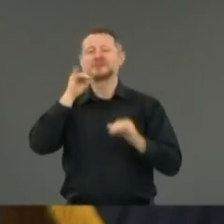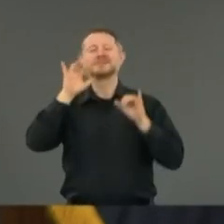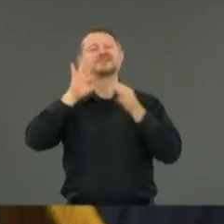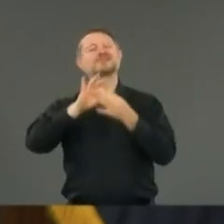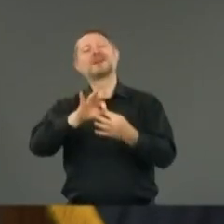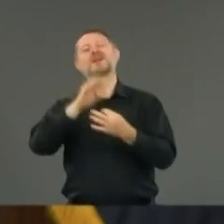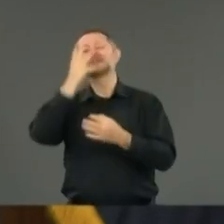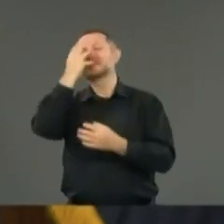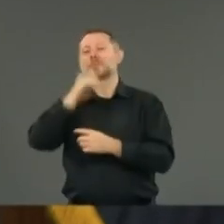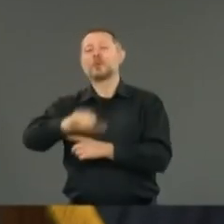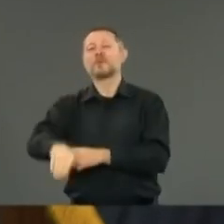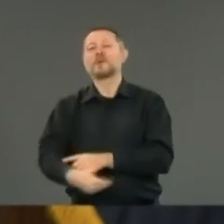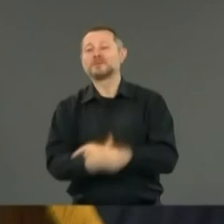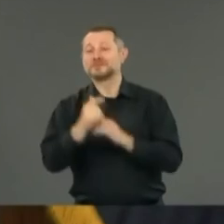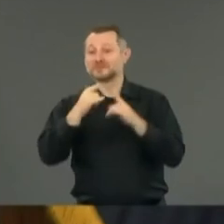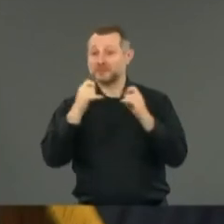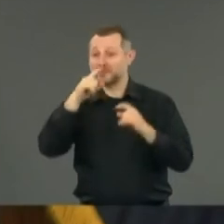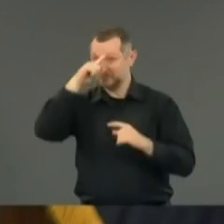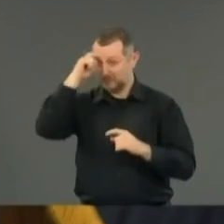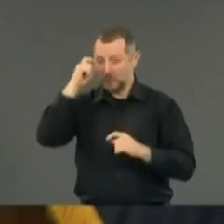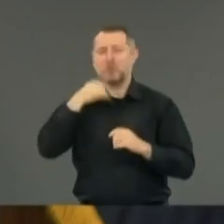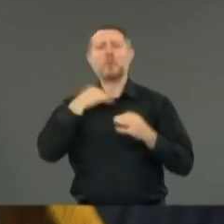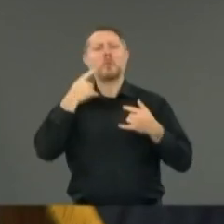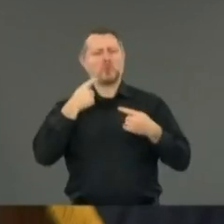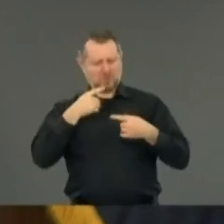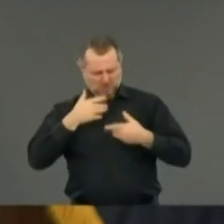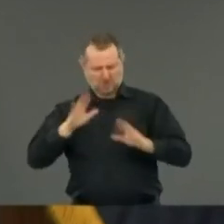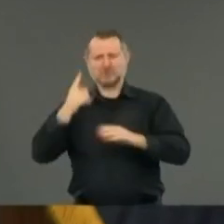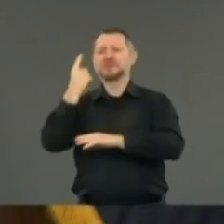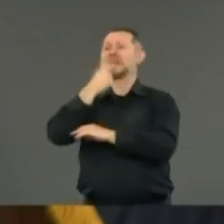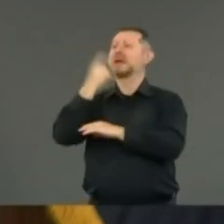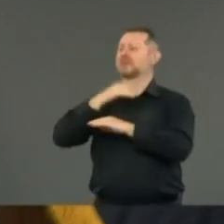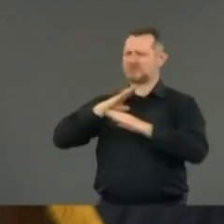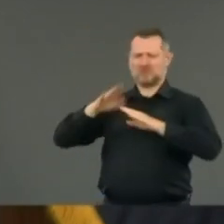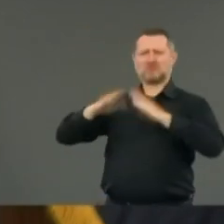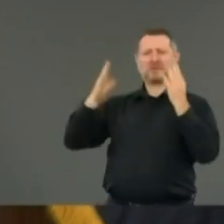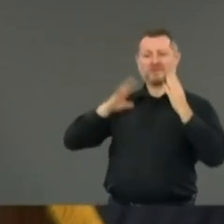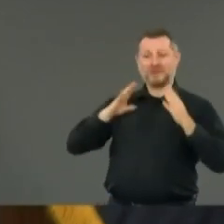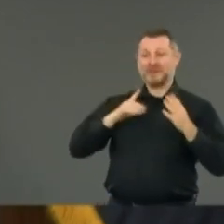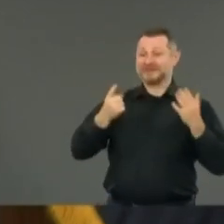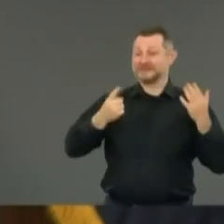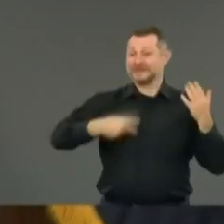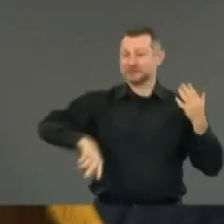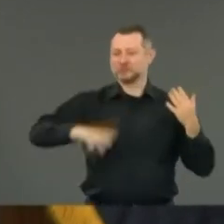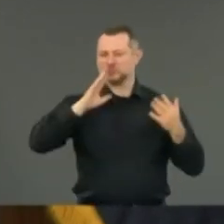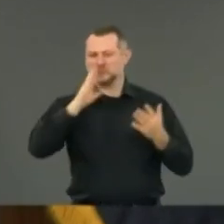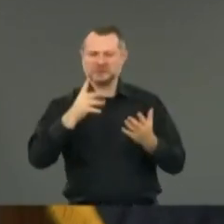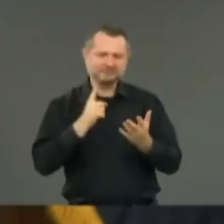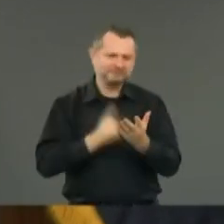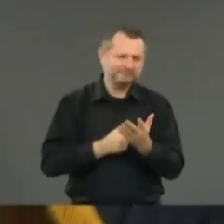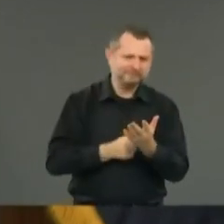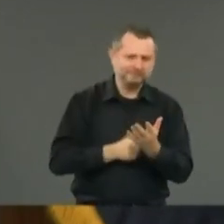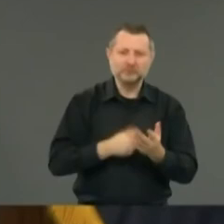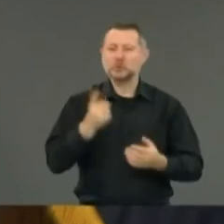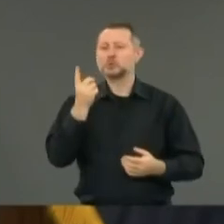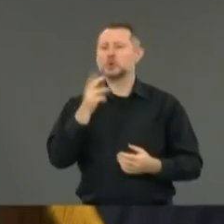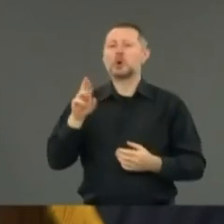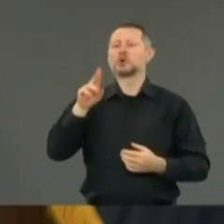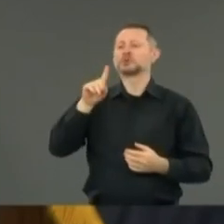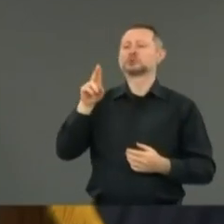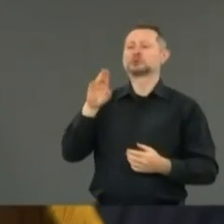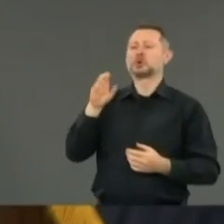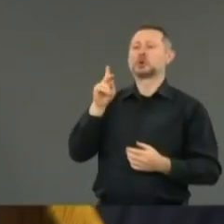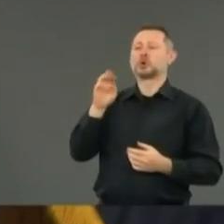camps were okay. And I'm going to get an update early next week from Dr. Zucker, the health commissioner, on the